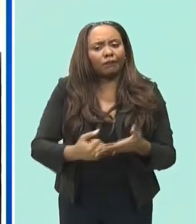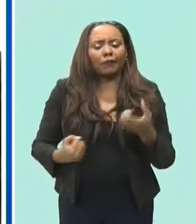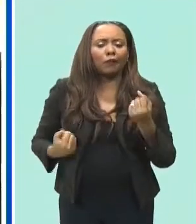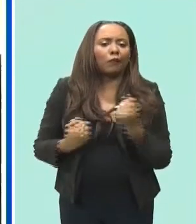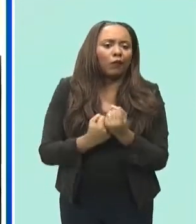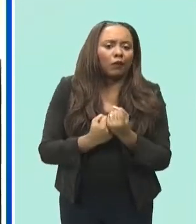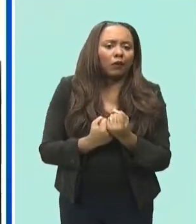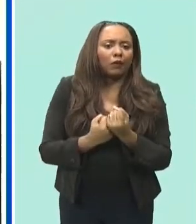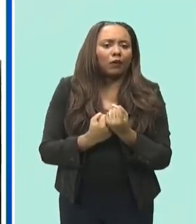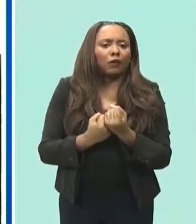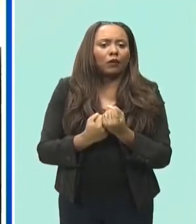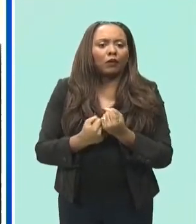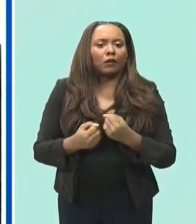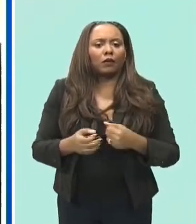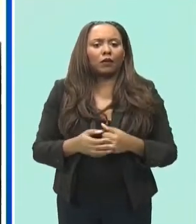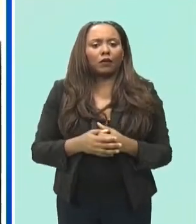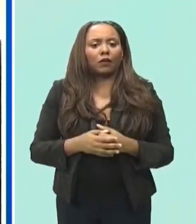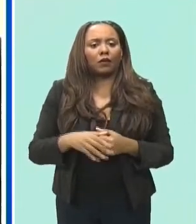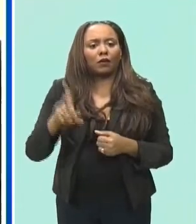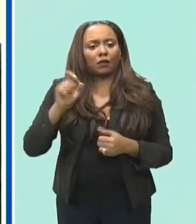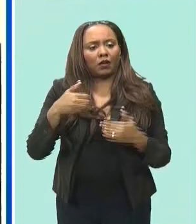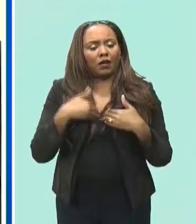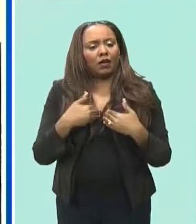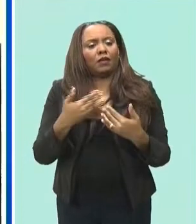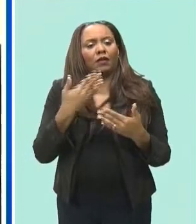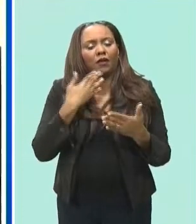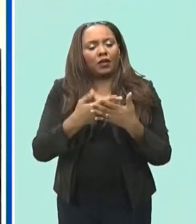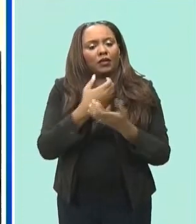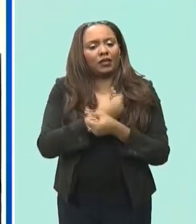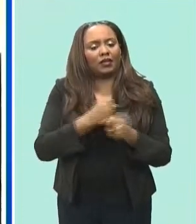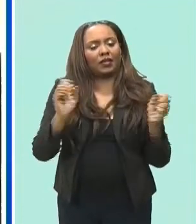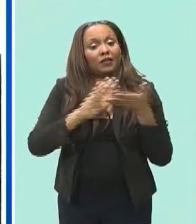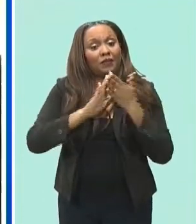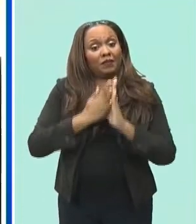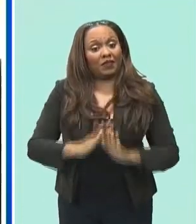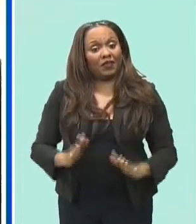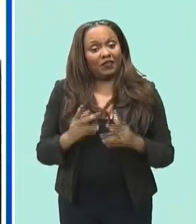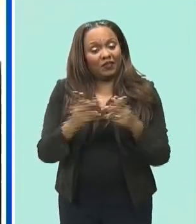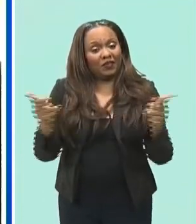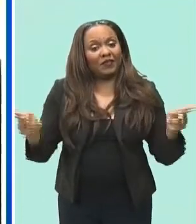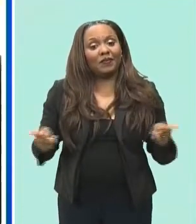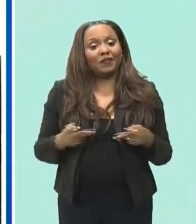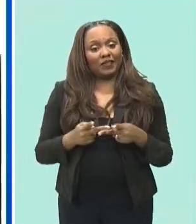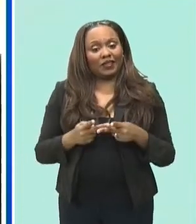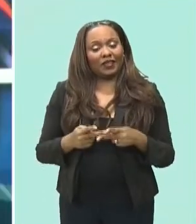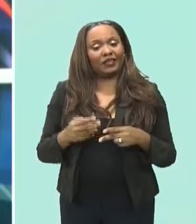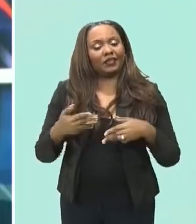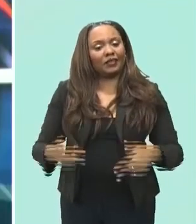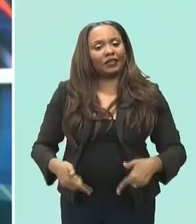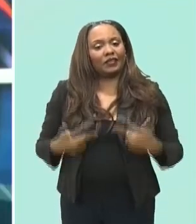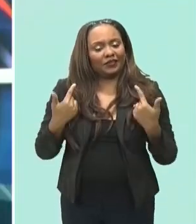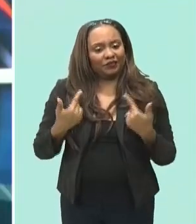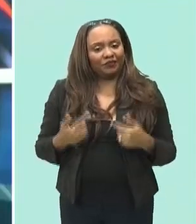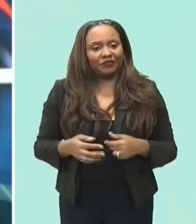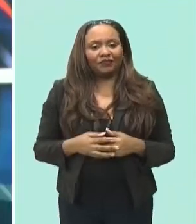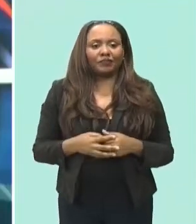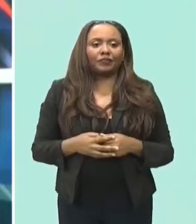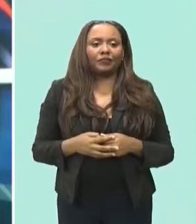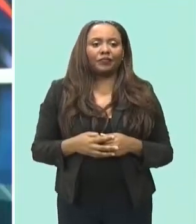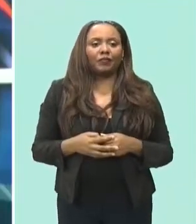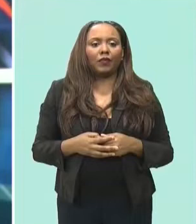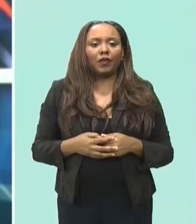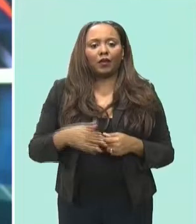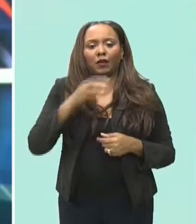sweating tears that they must have a safe peaceful place to call home and an